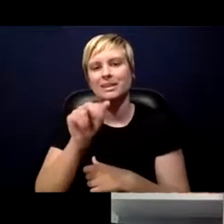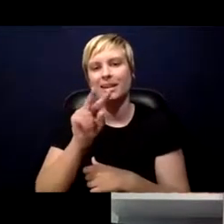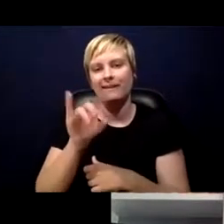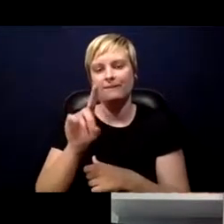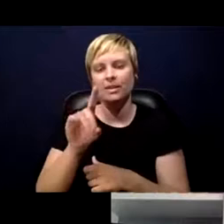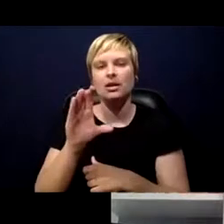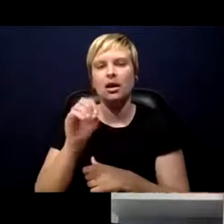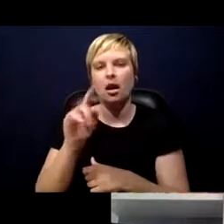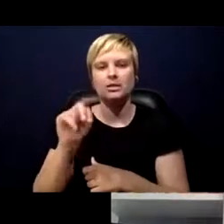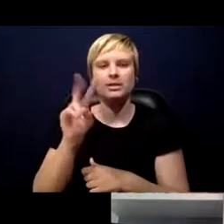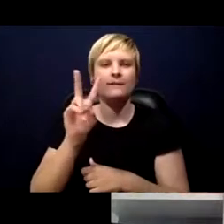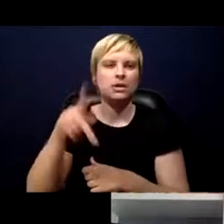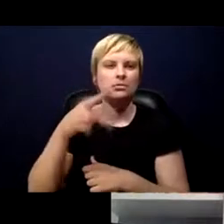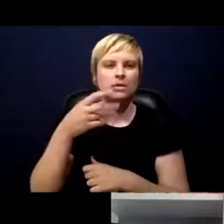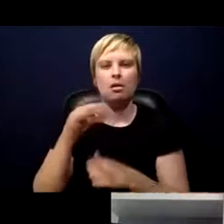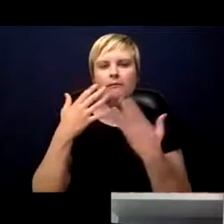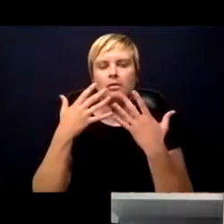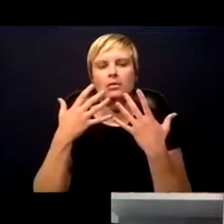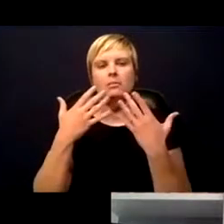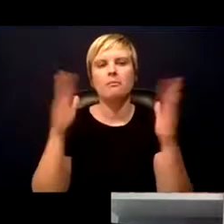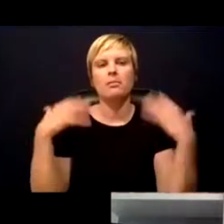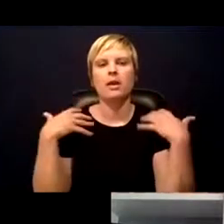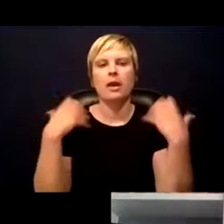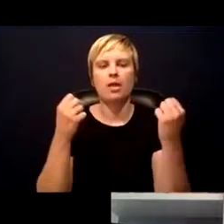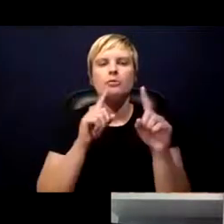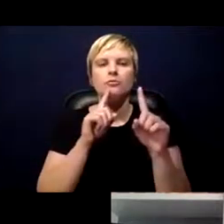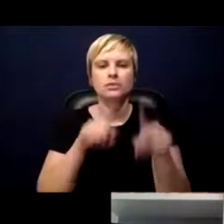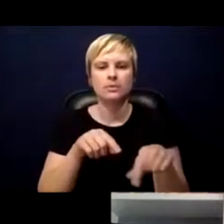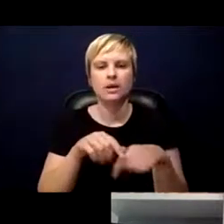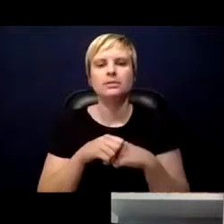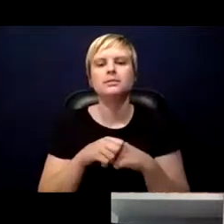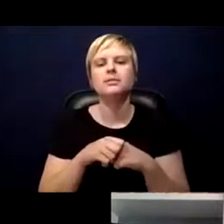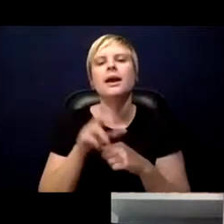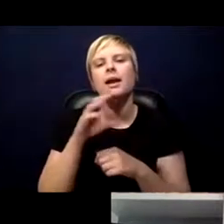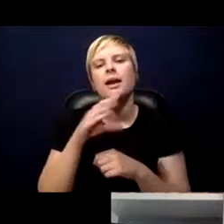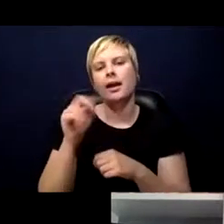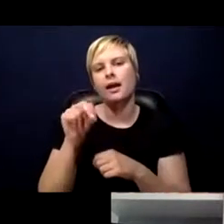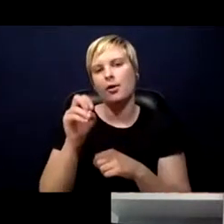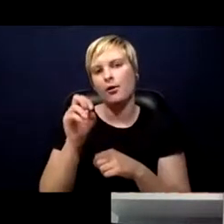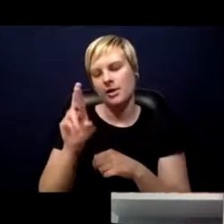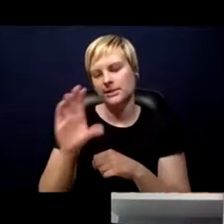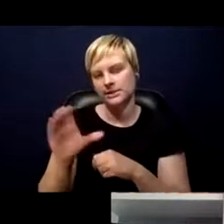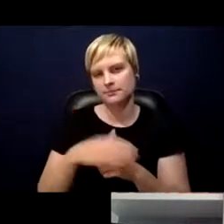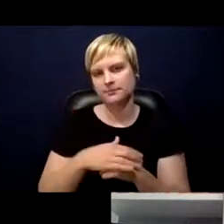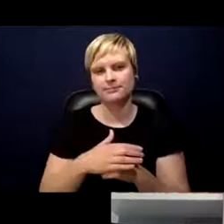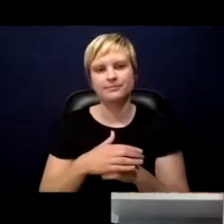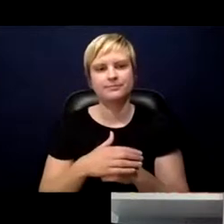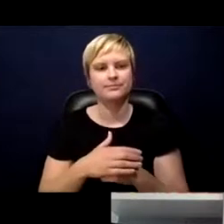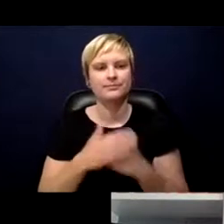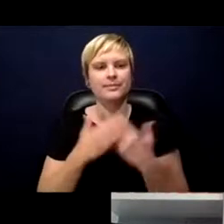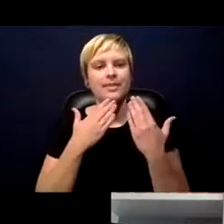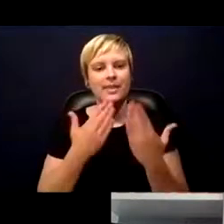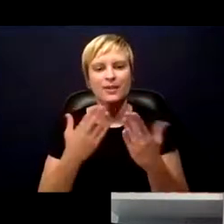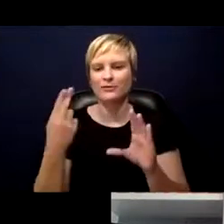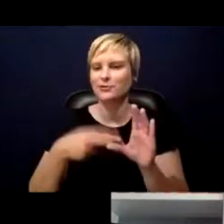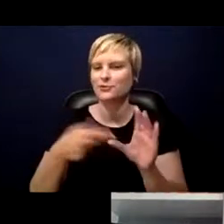Health Response and Evaluation in the Public Health Department at NORC. Thank you for your comments and thanks for joining us, David.